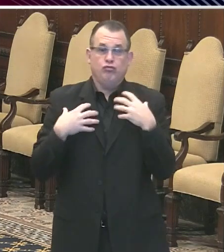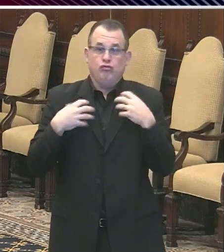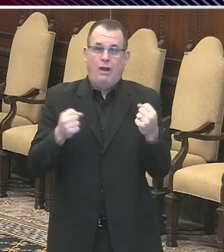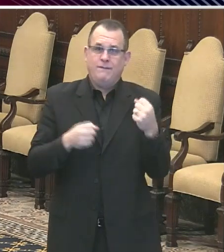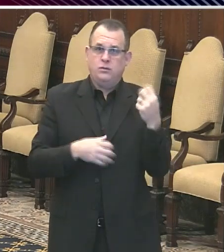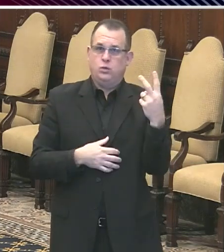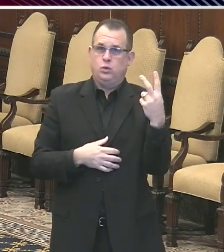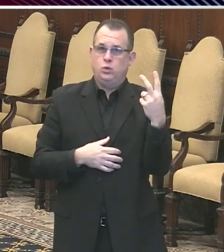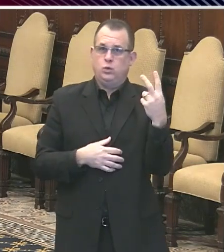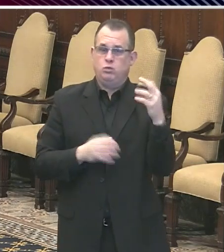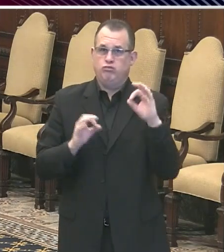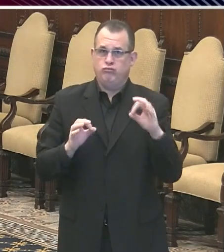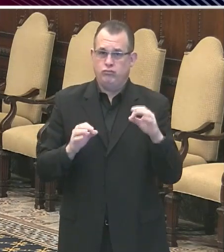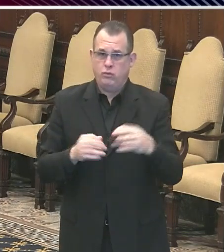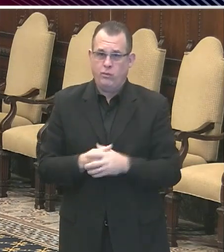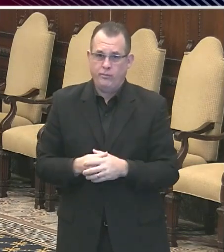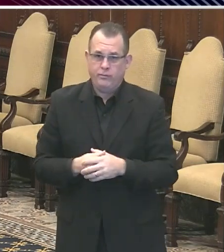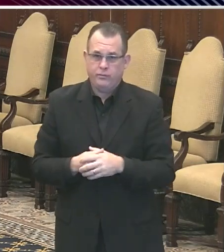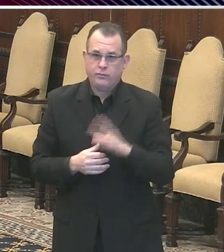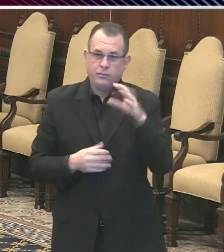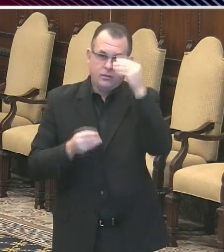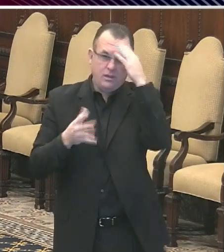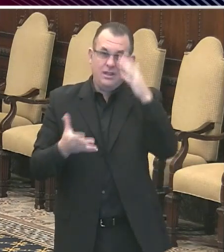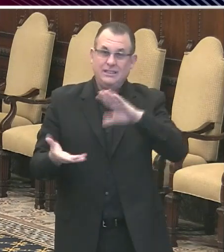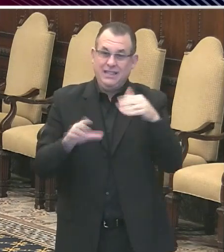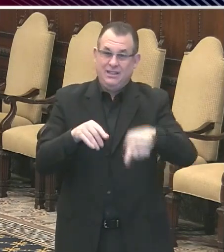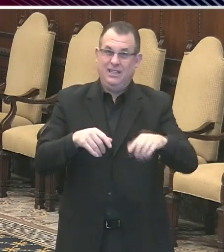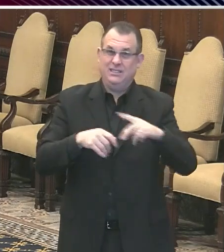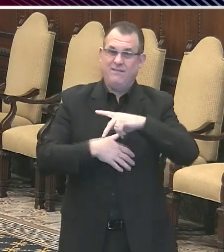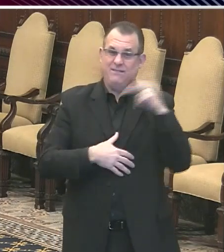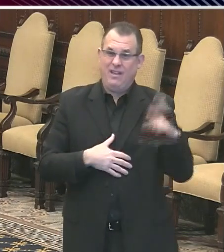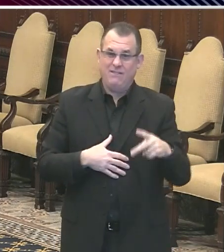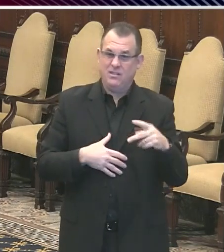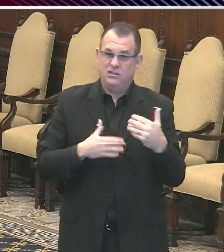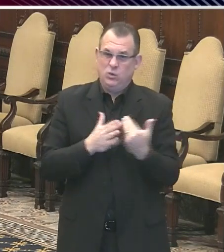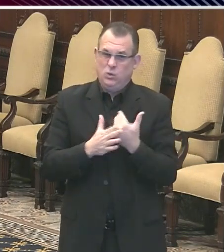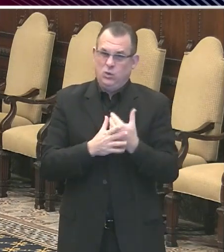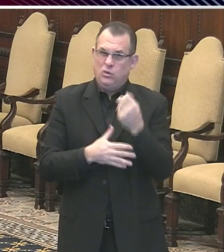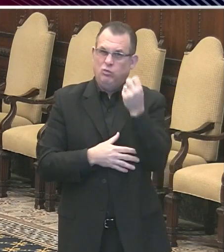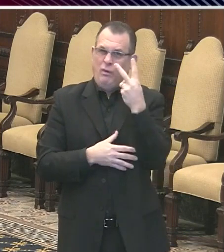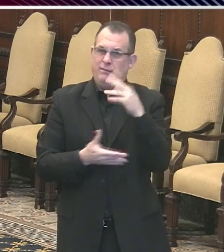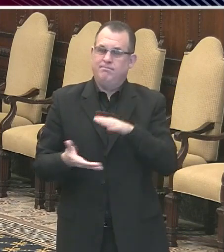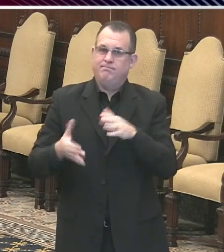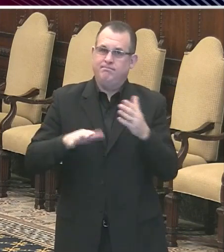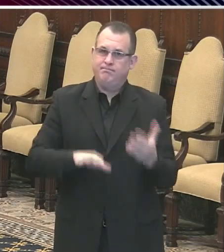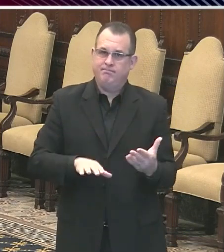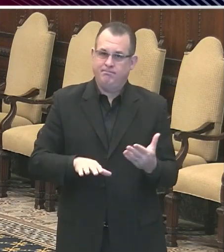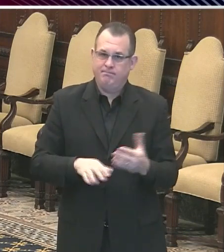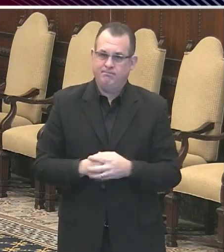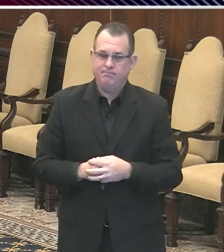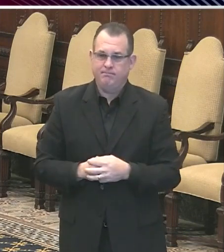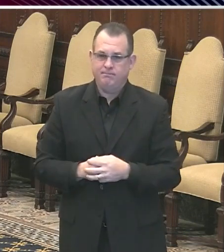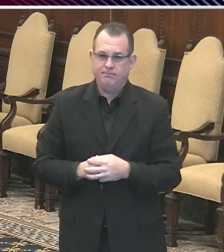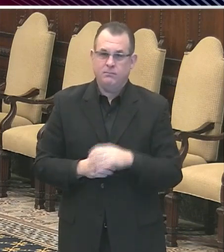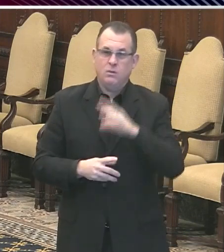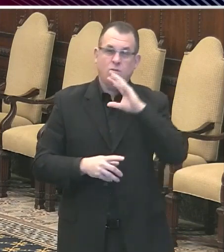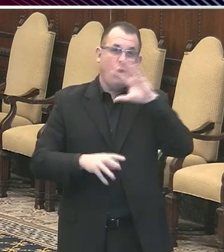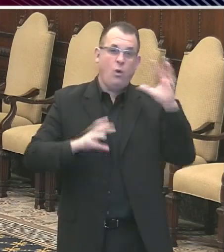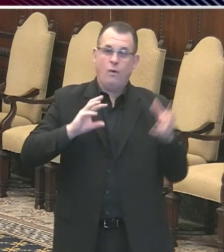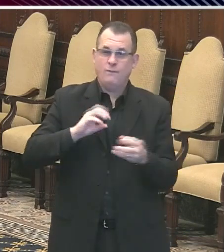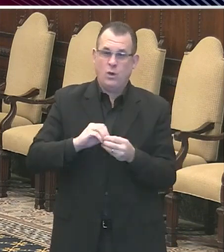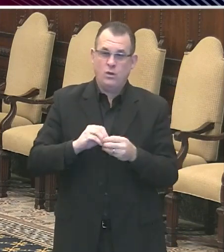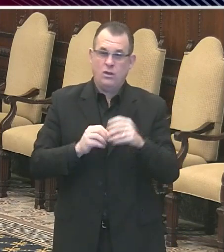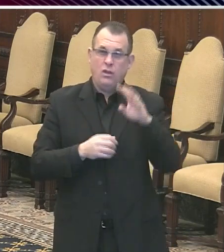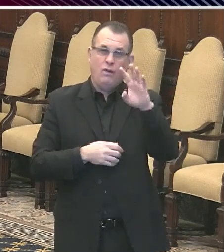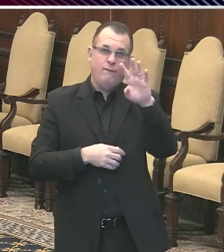We have to report there are 12 new deaths in Philadelphia residents since this time yesterday reported to us, bringing us to a total of 484 deaths